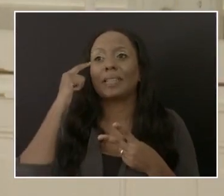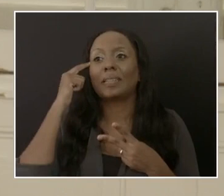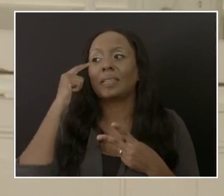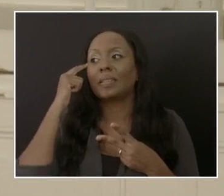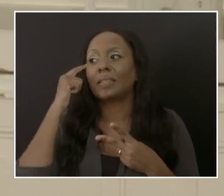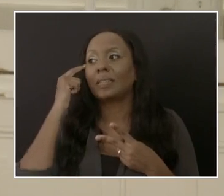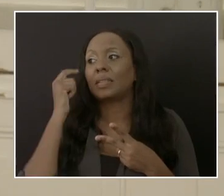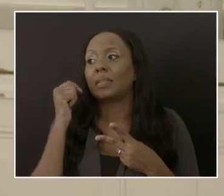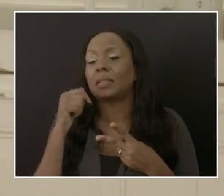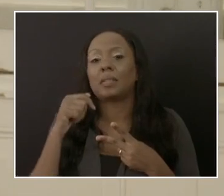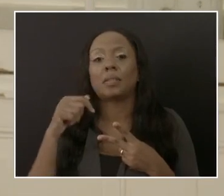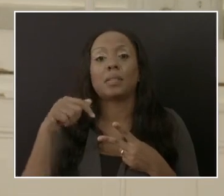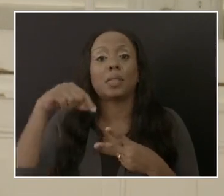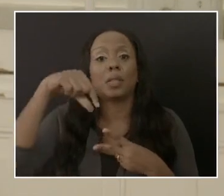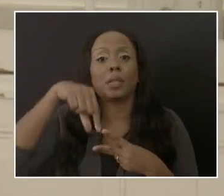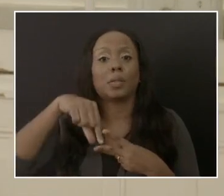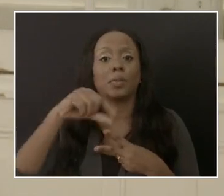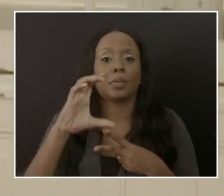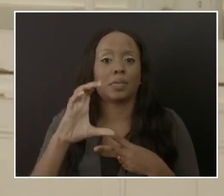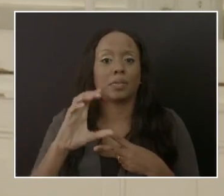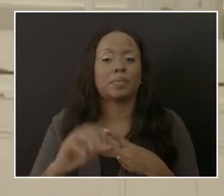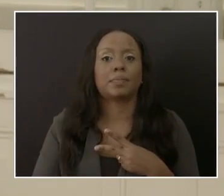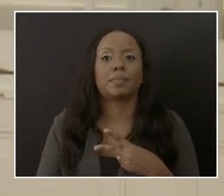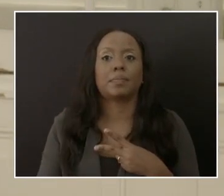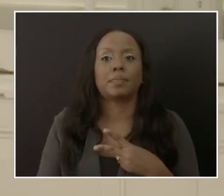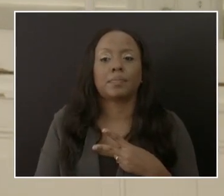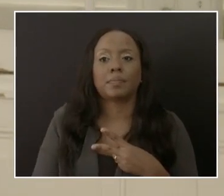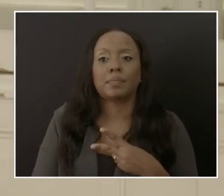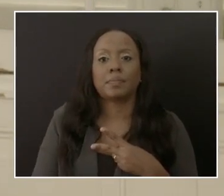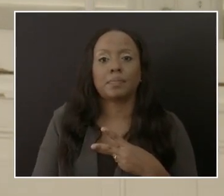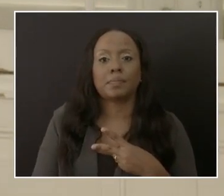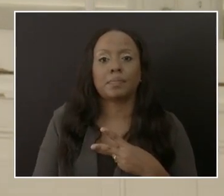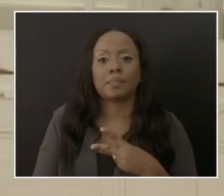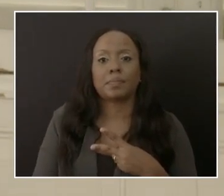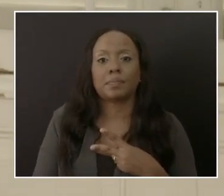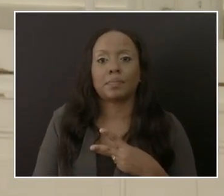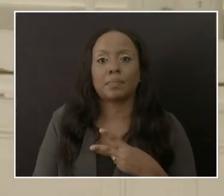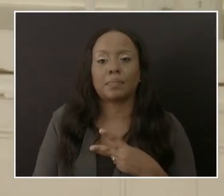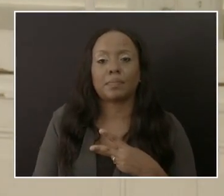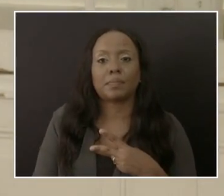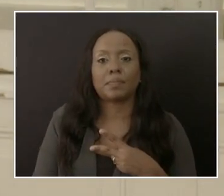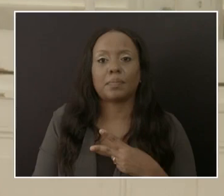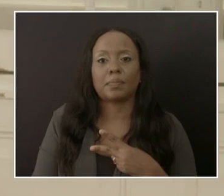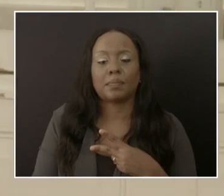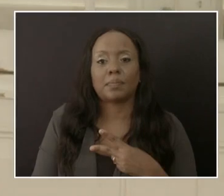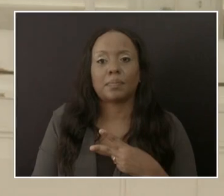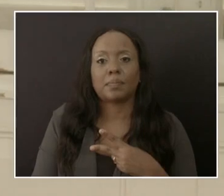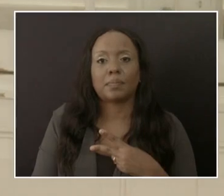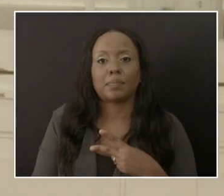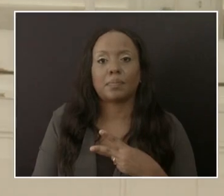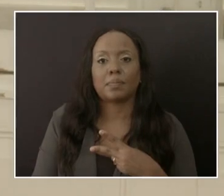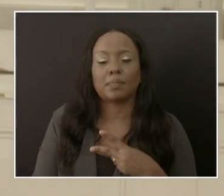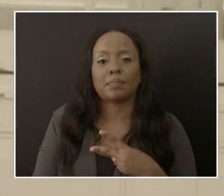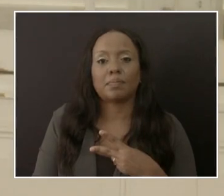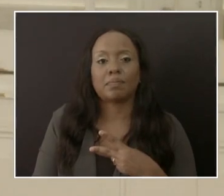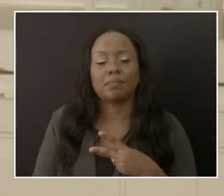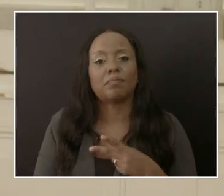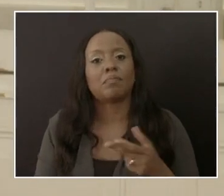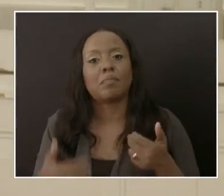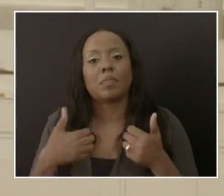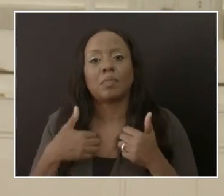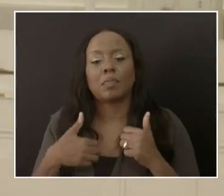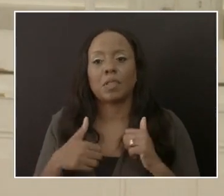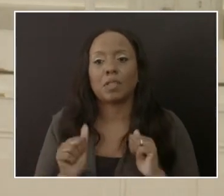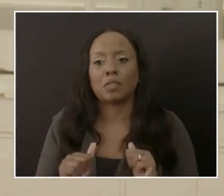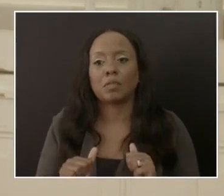is Queen's College. And we are trying to wind down operations at